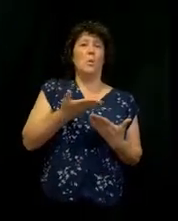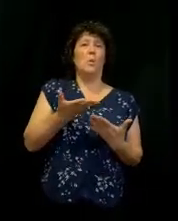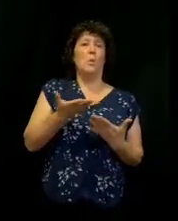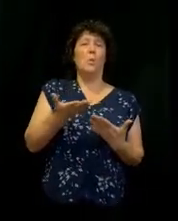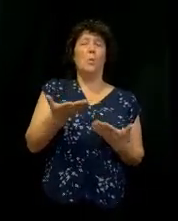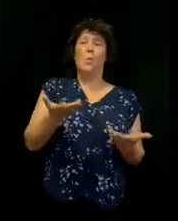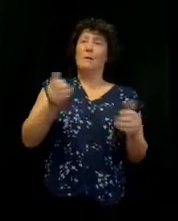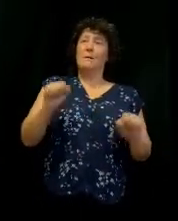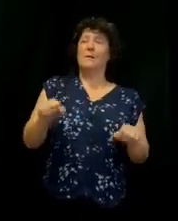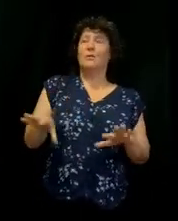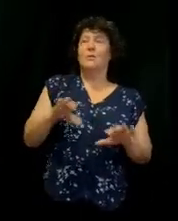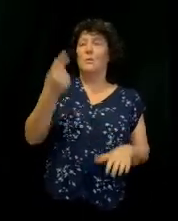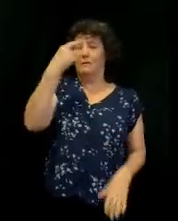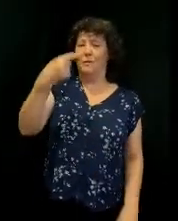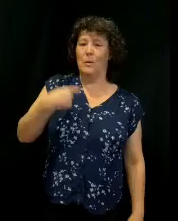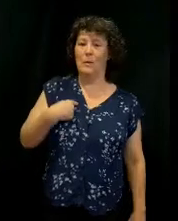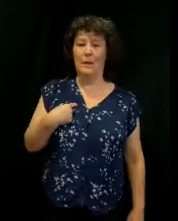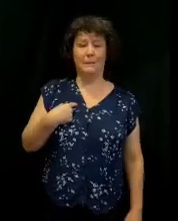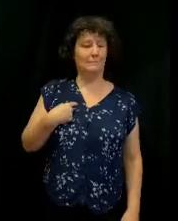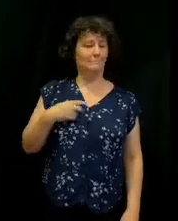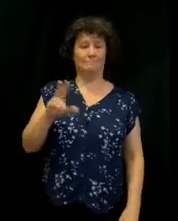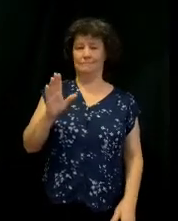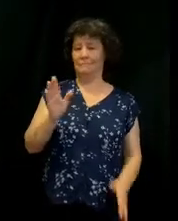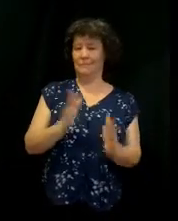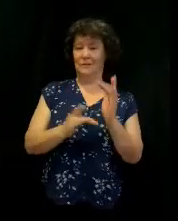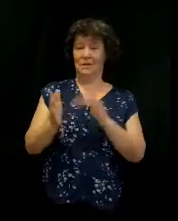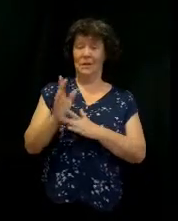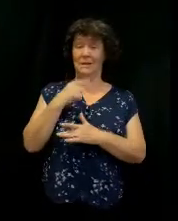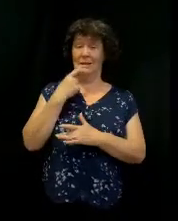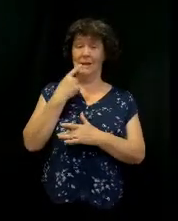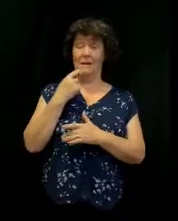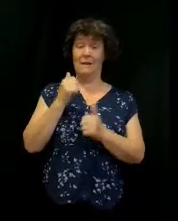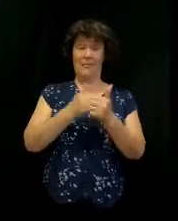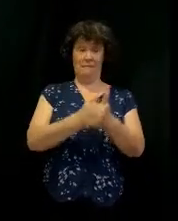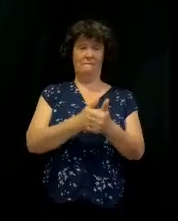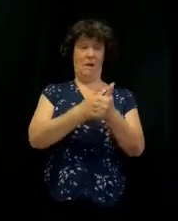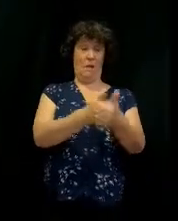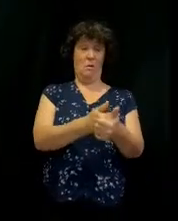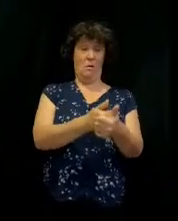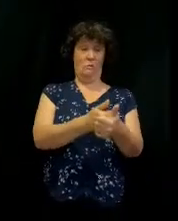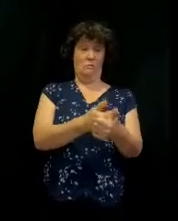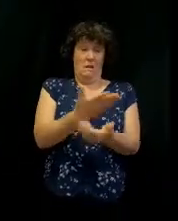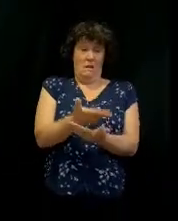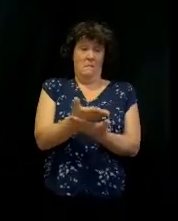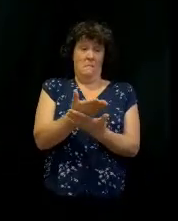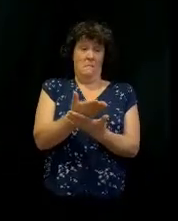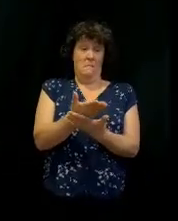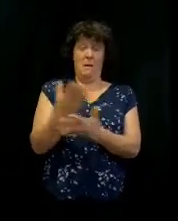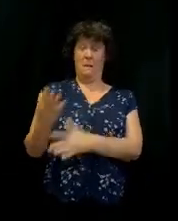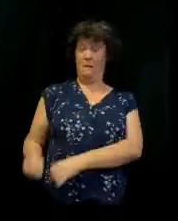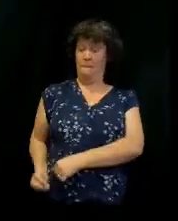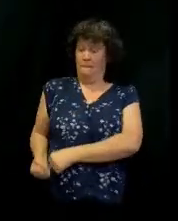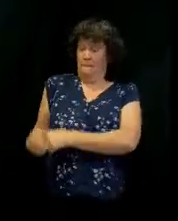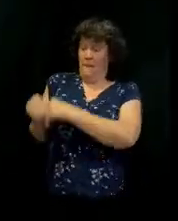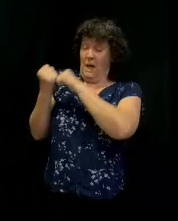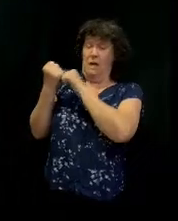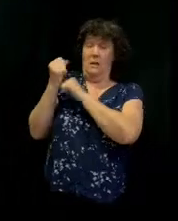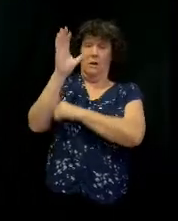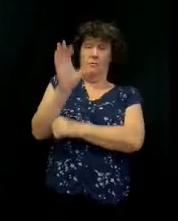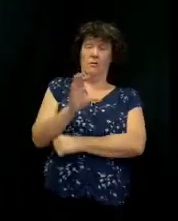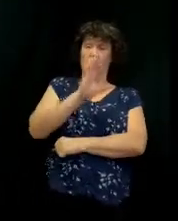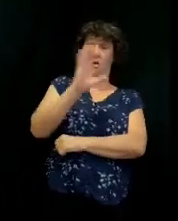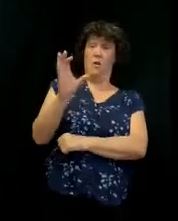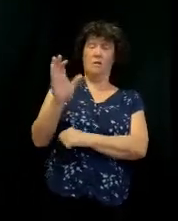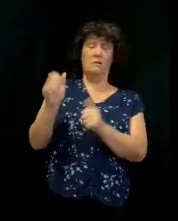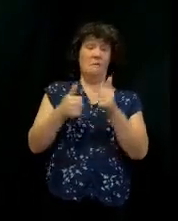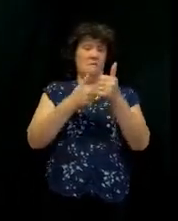And it was never meant to be that way. Jesus said, you want to come after me, take up your cross and follow me. Deny yourself,